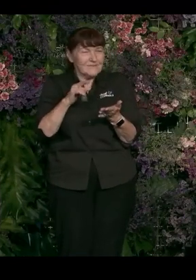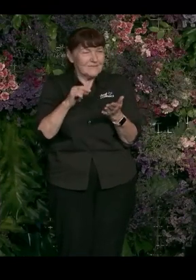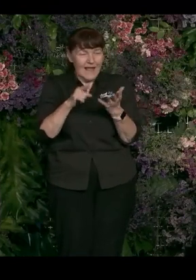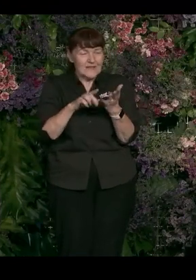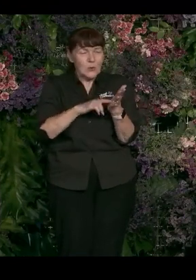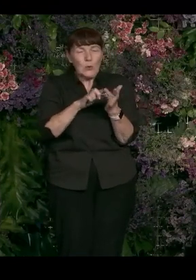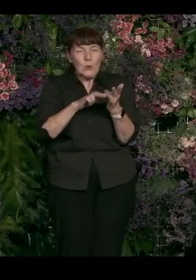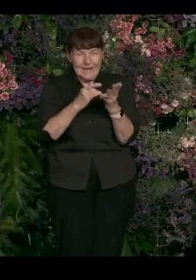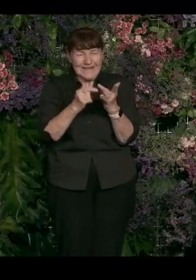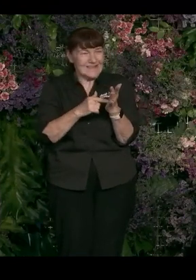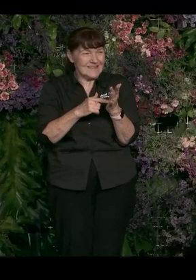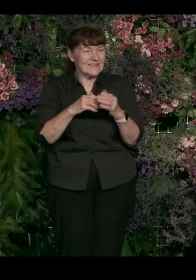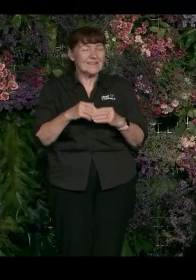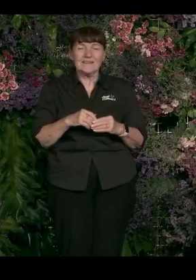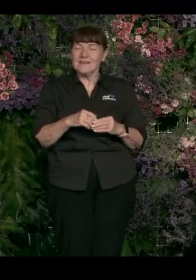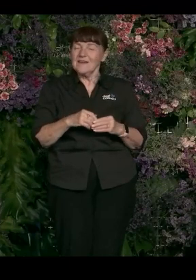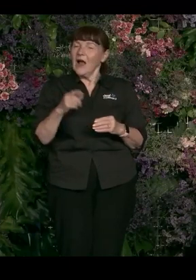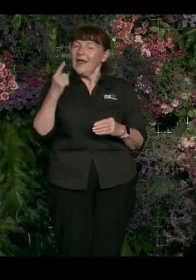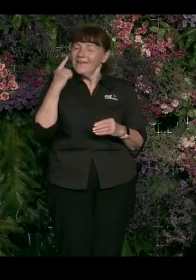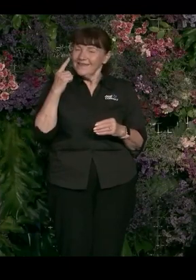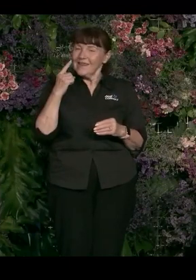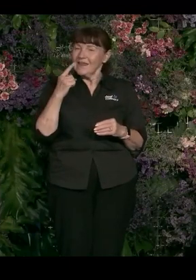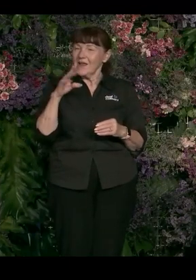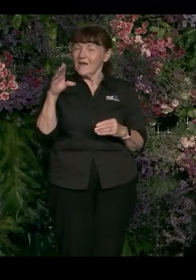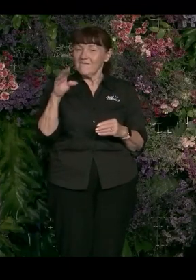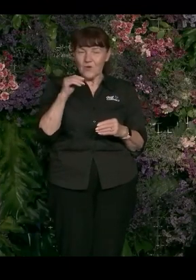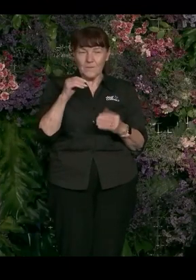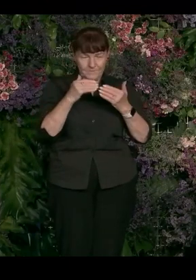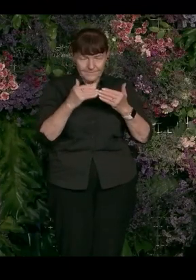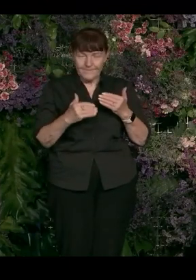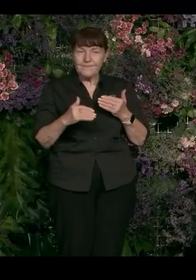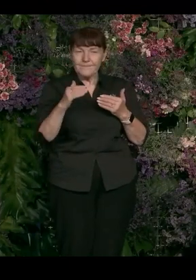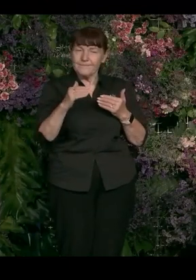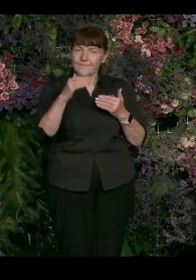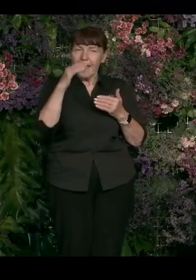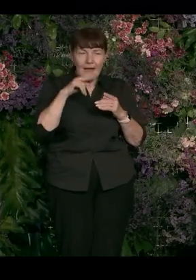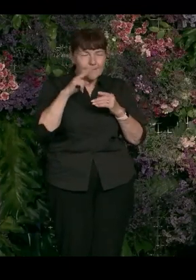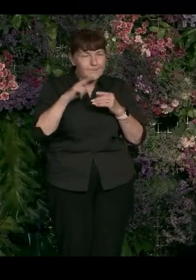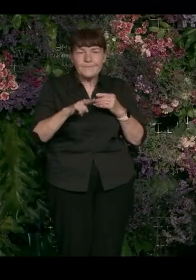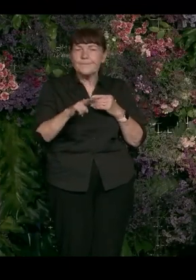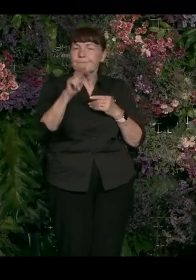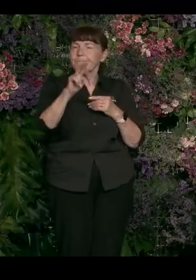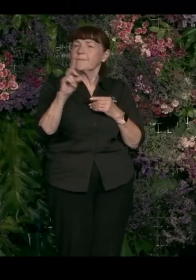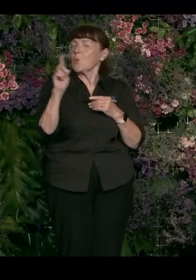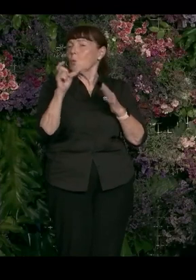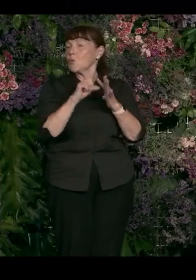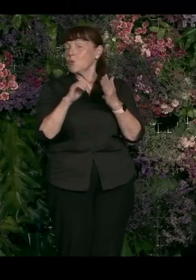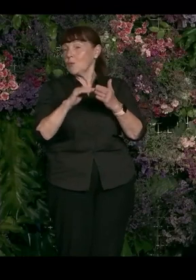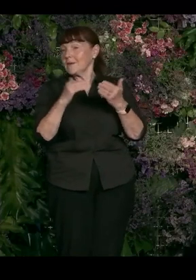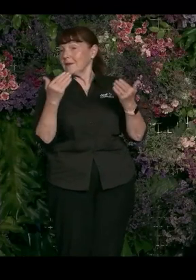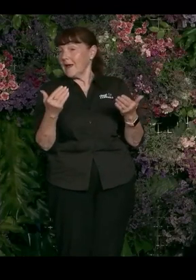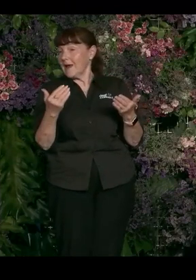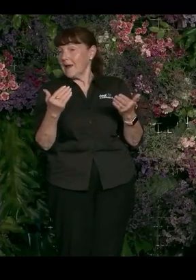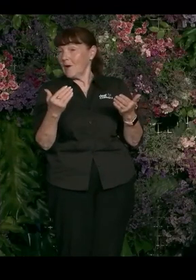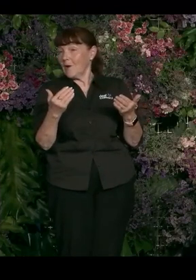And so it is, I think, going forward and looking forward, it's about what do we do now and